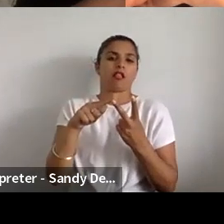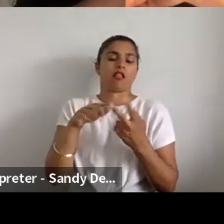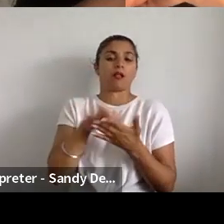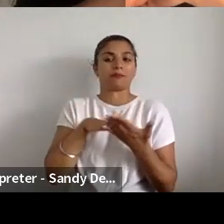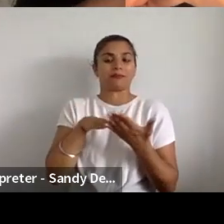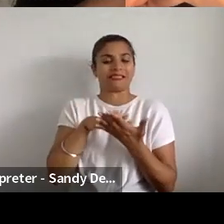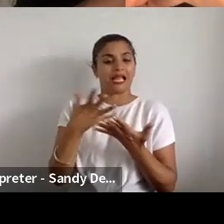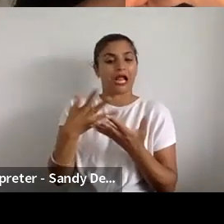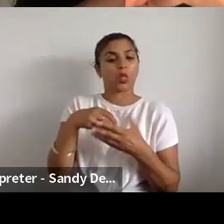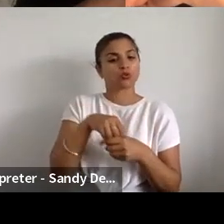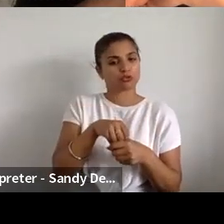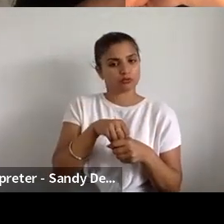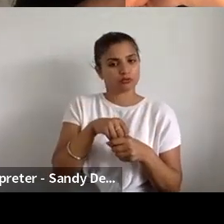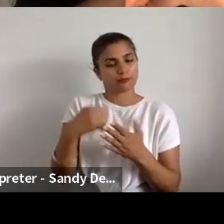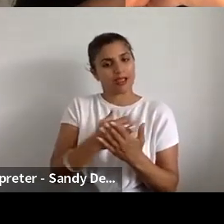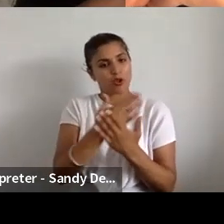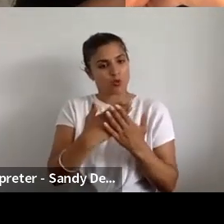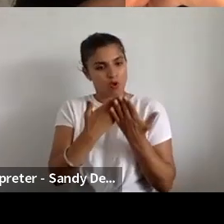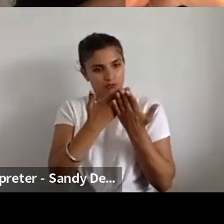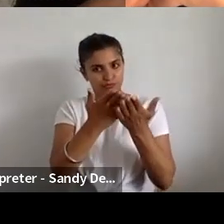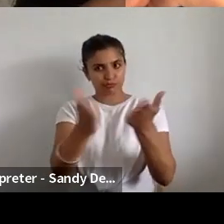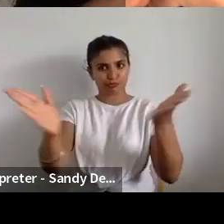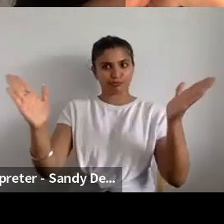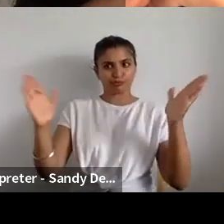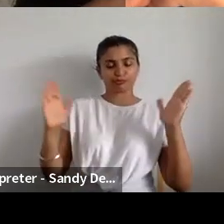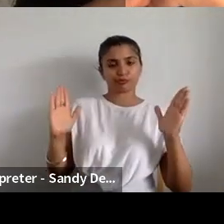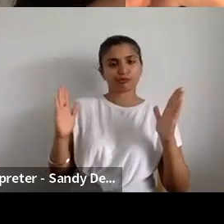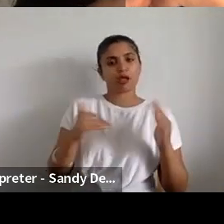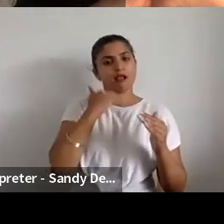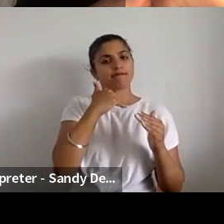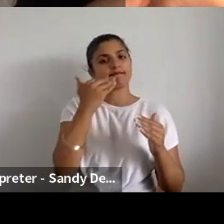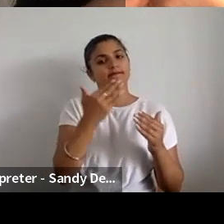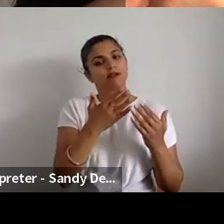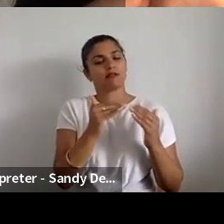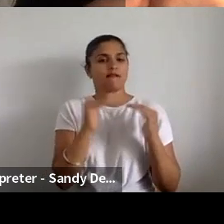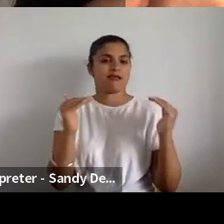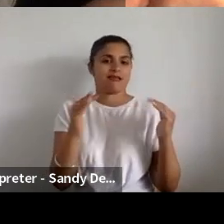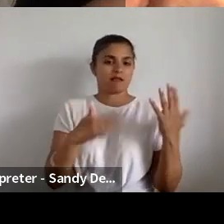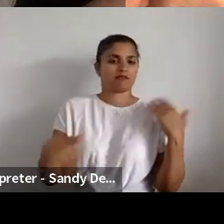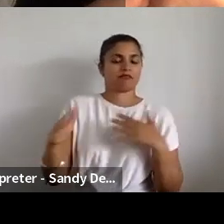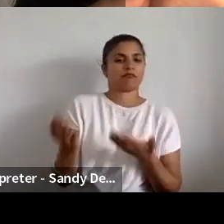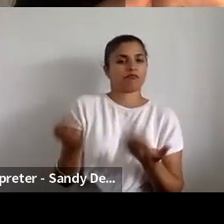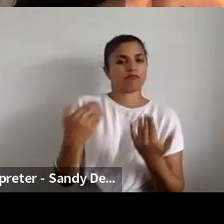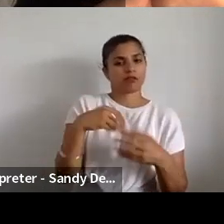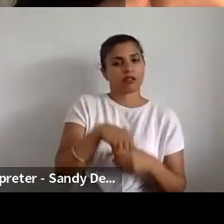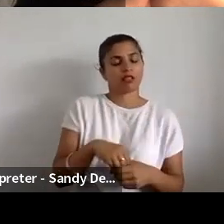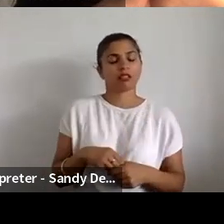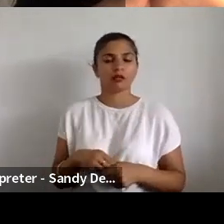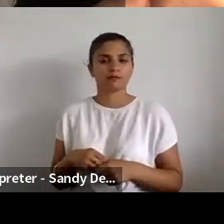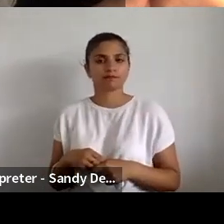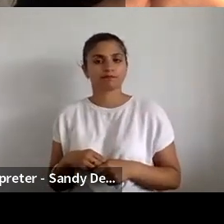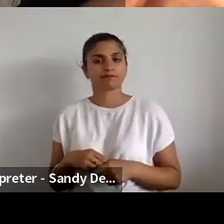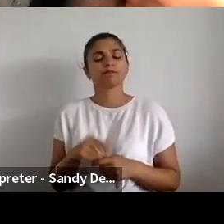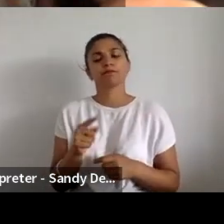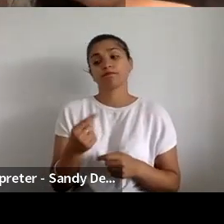of watermark over the project sort of sort of rose and was successful in that term. As we sort of spoke about the other